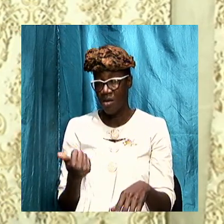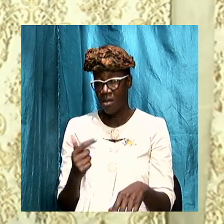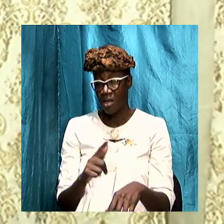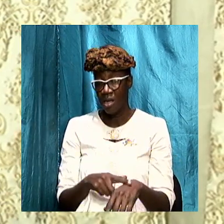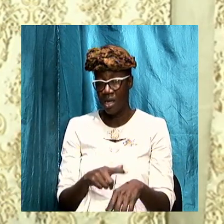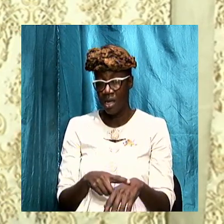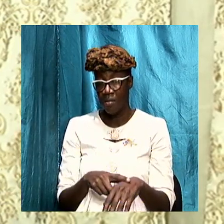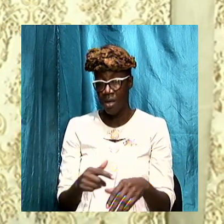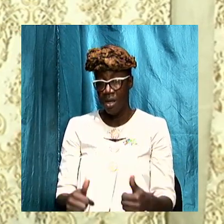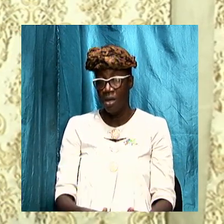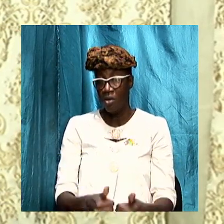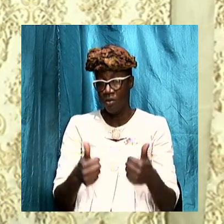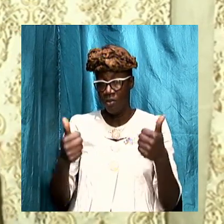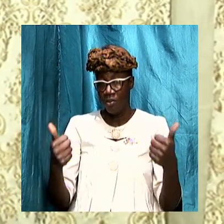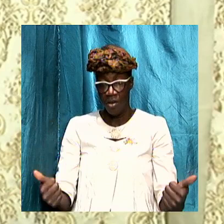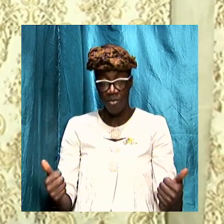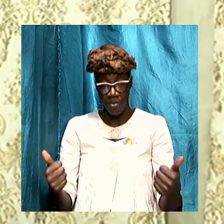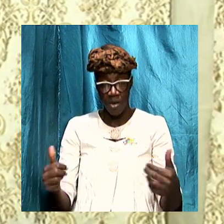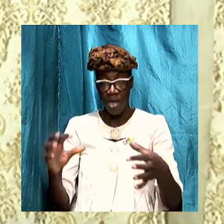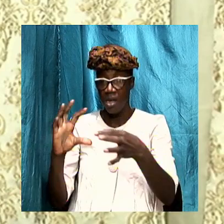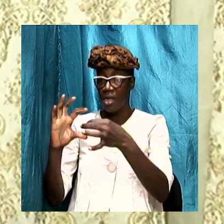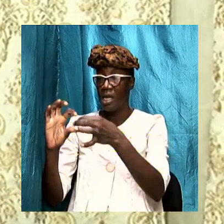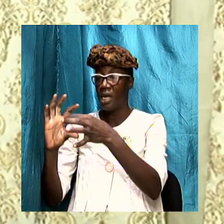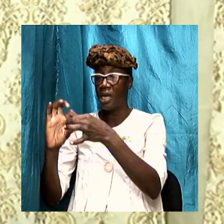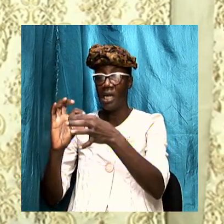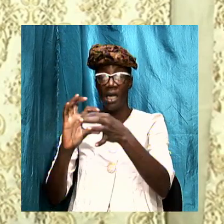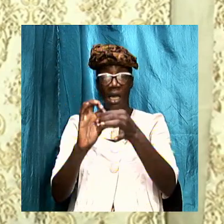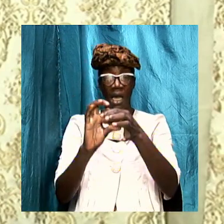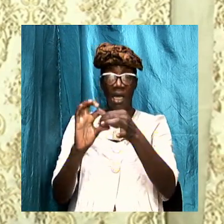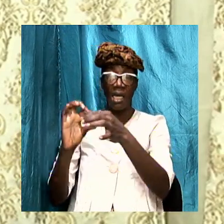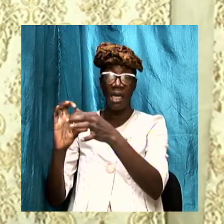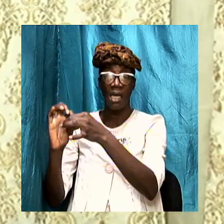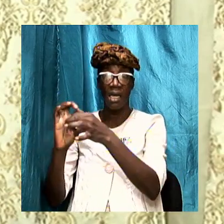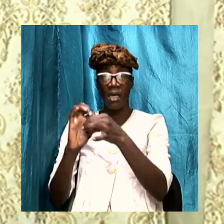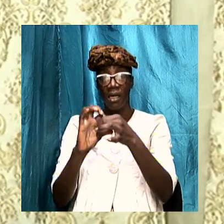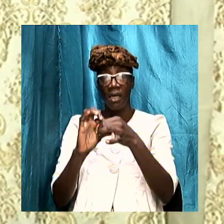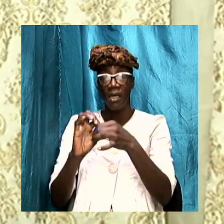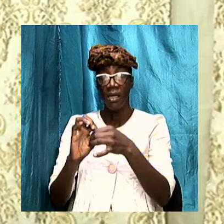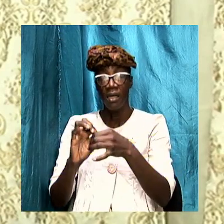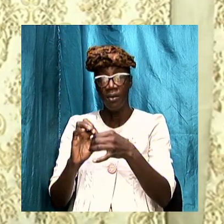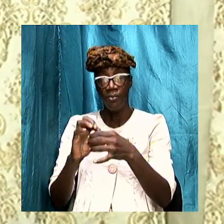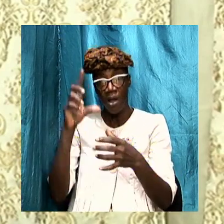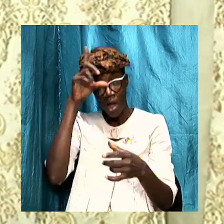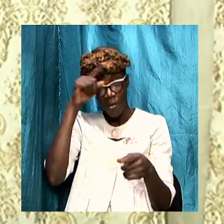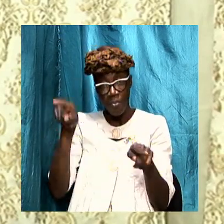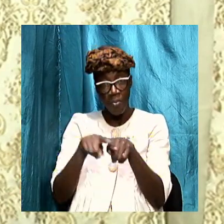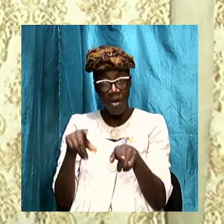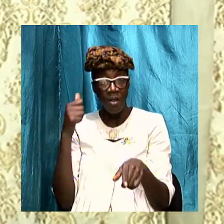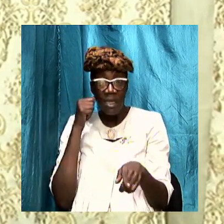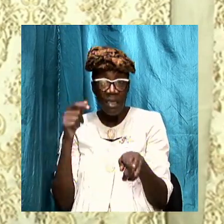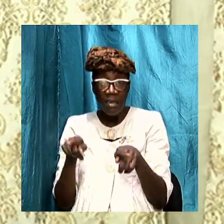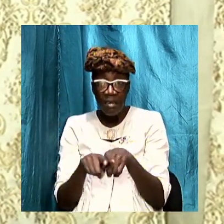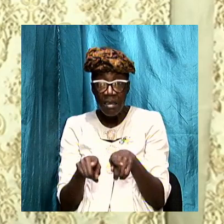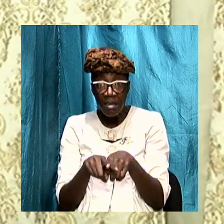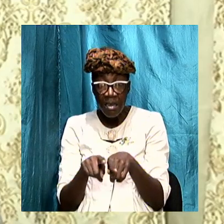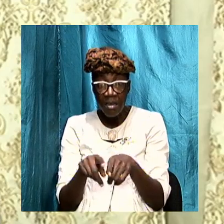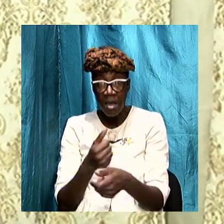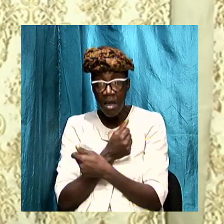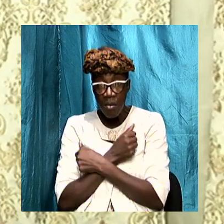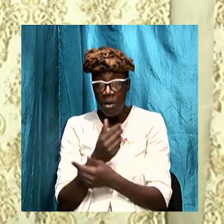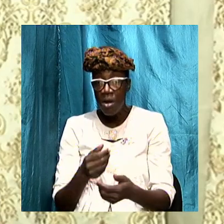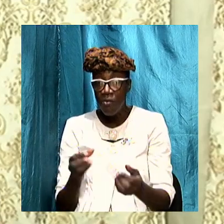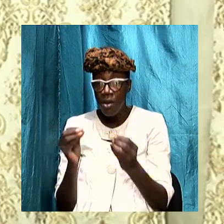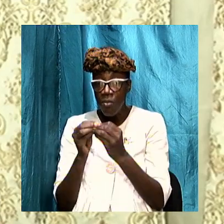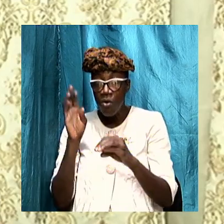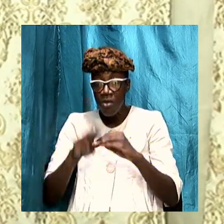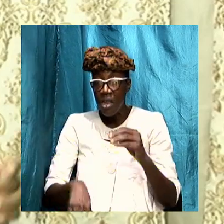detach the linkages now is the time brothers and sisters beloved more than any other